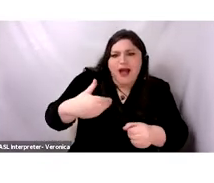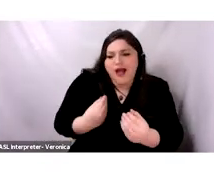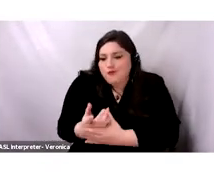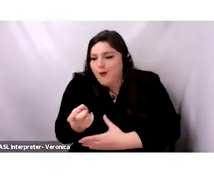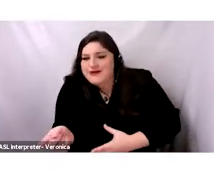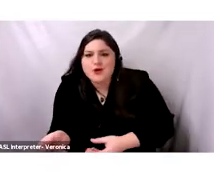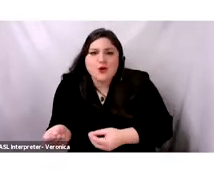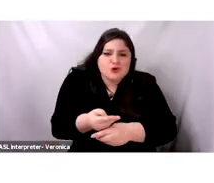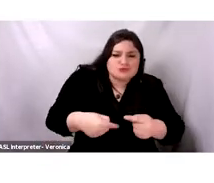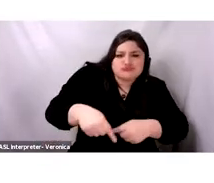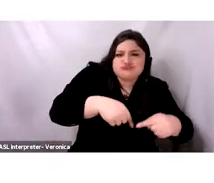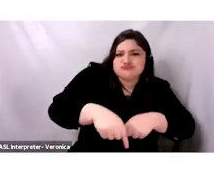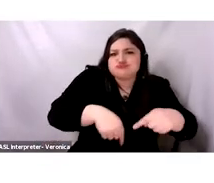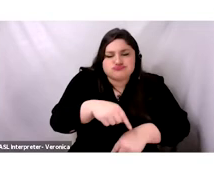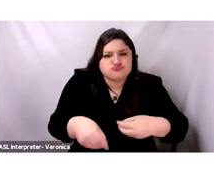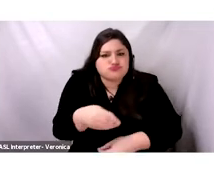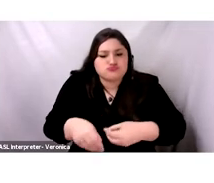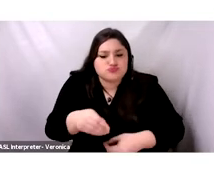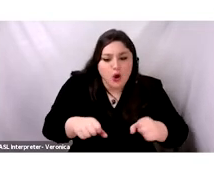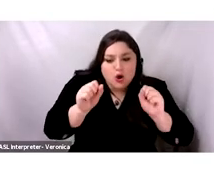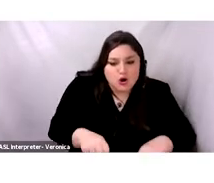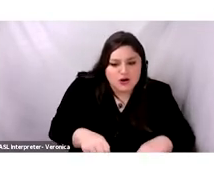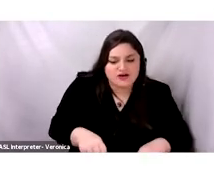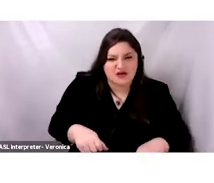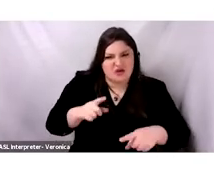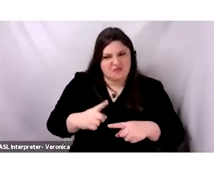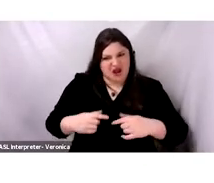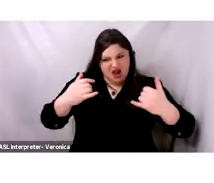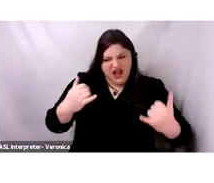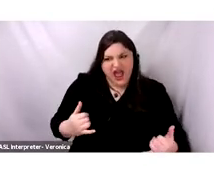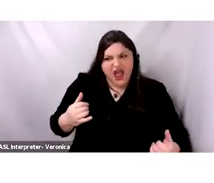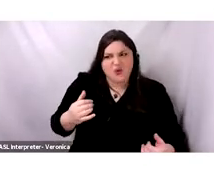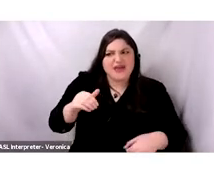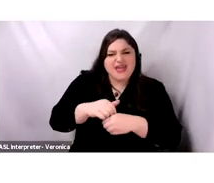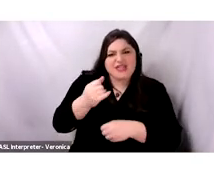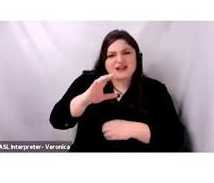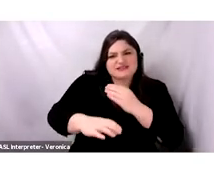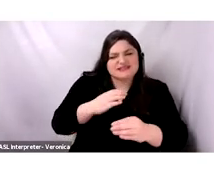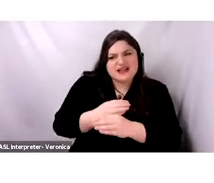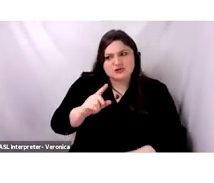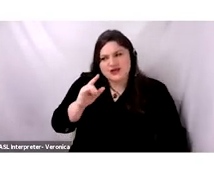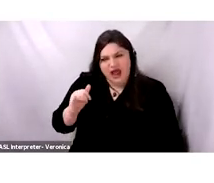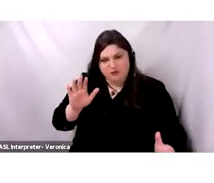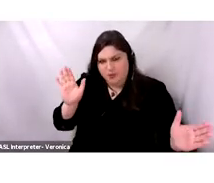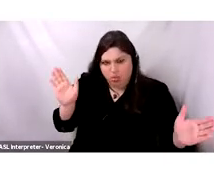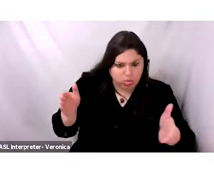now they were only producing silk? So in the course of the 19th century, French